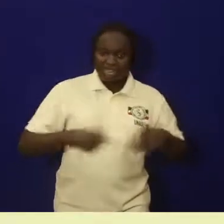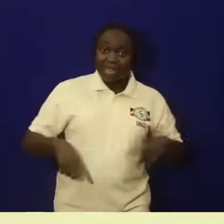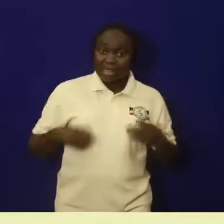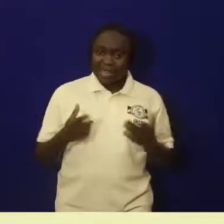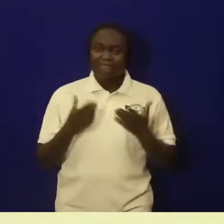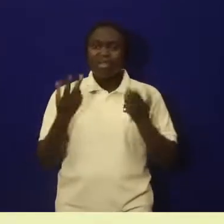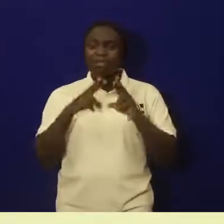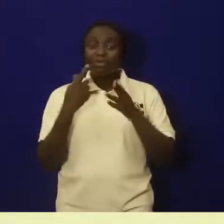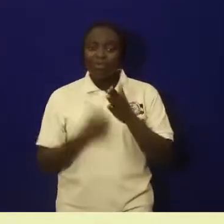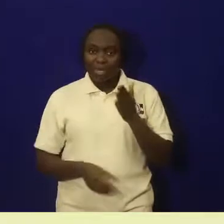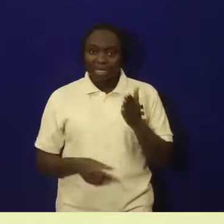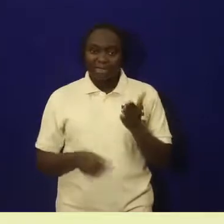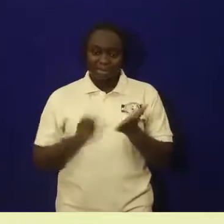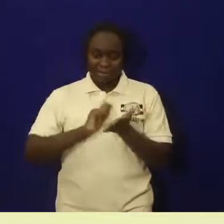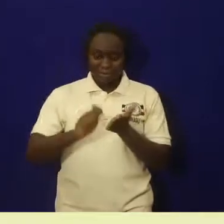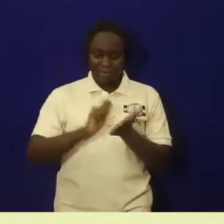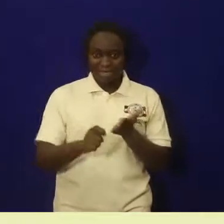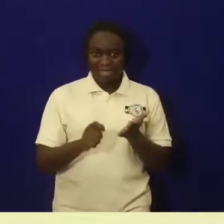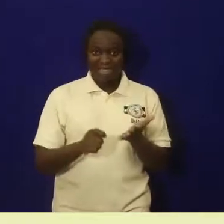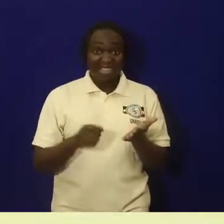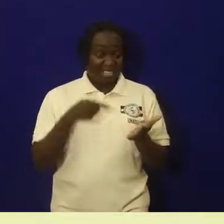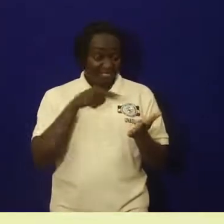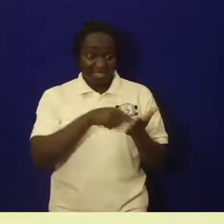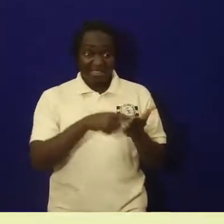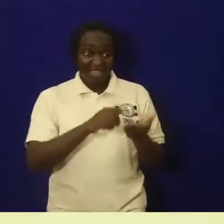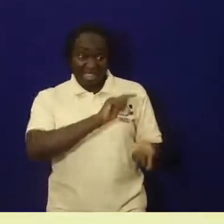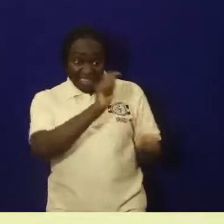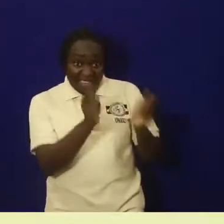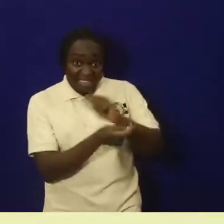it is not easily changed.